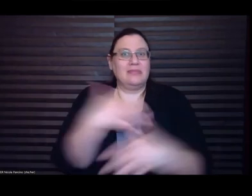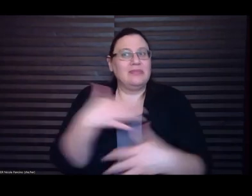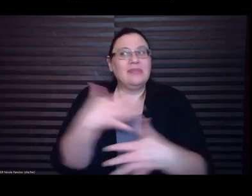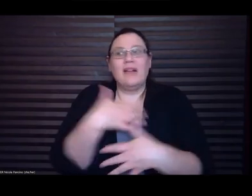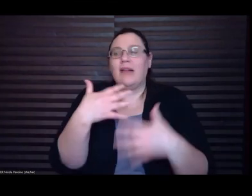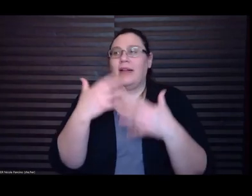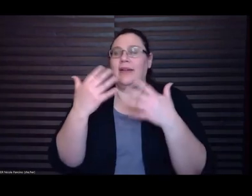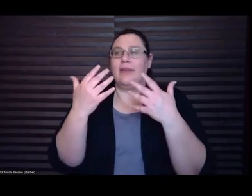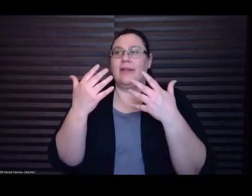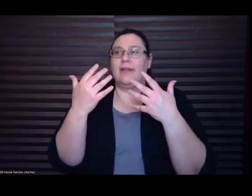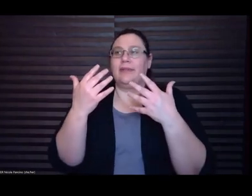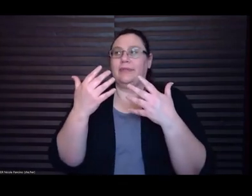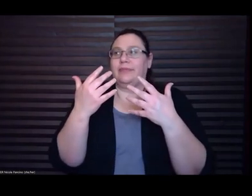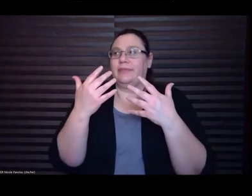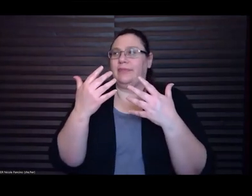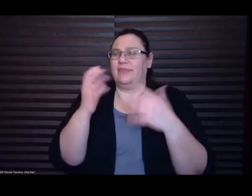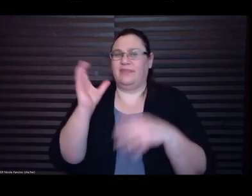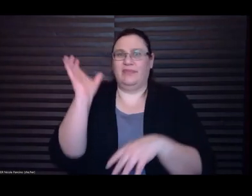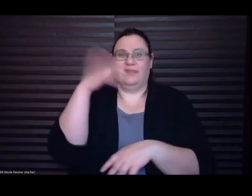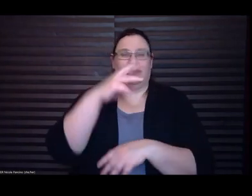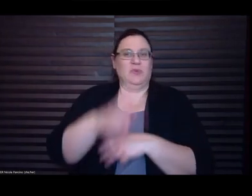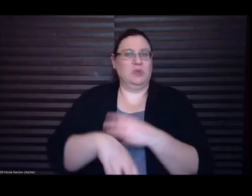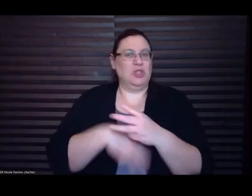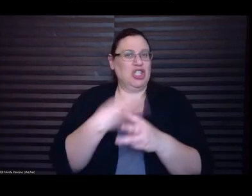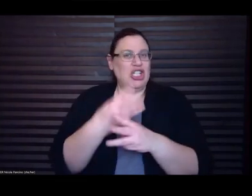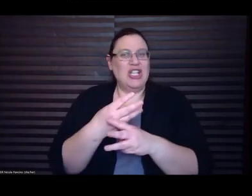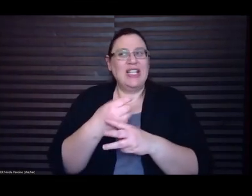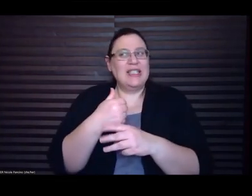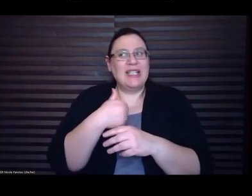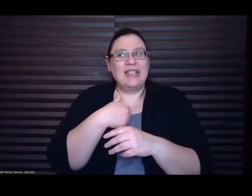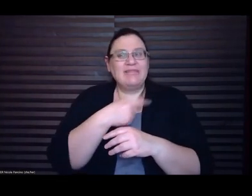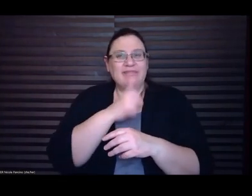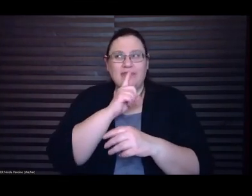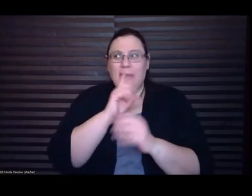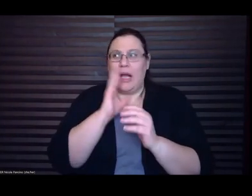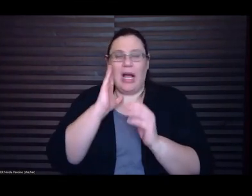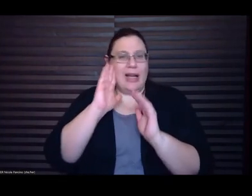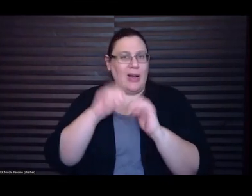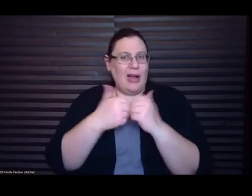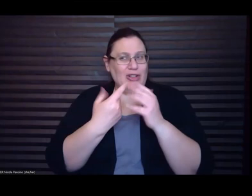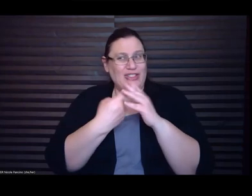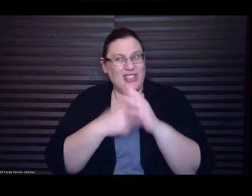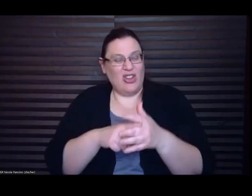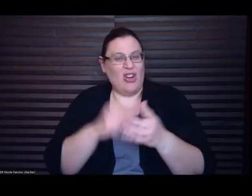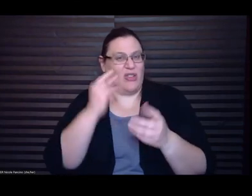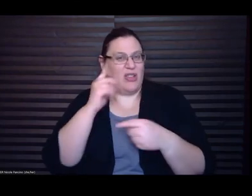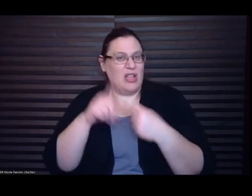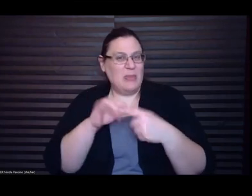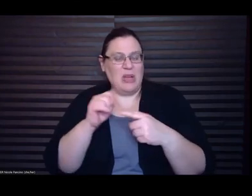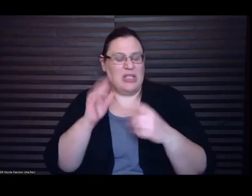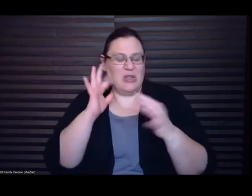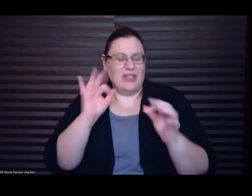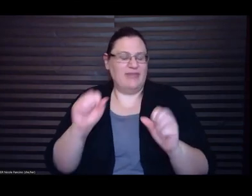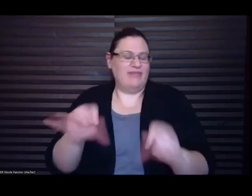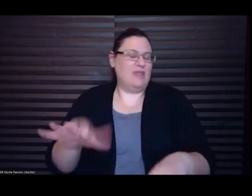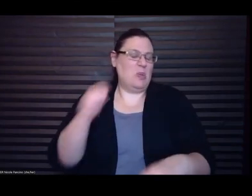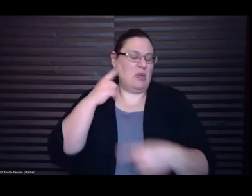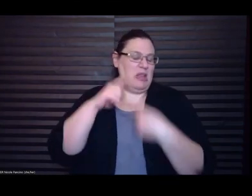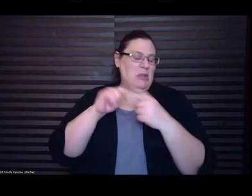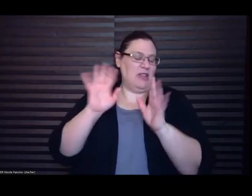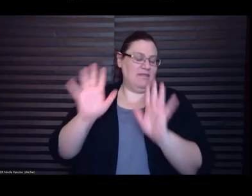even know how to begin to even think about it so I chose not to my first published story was actually